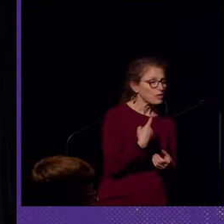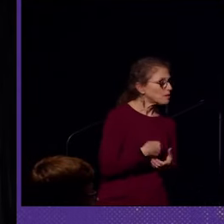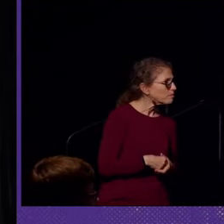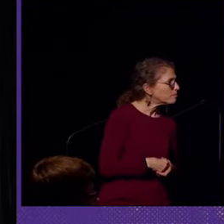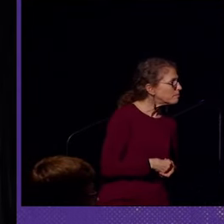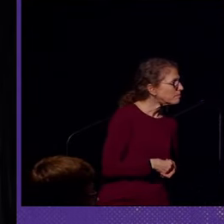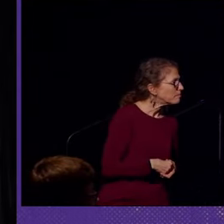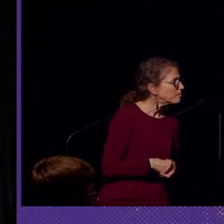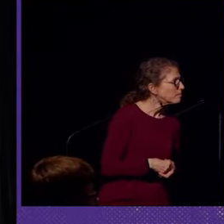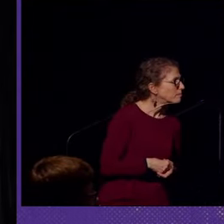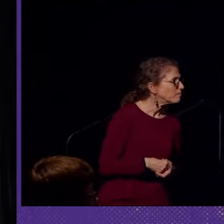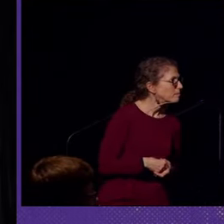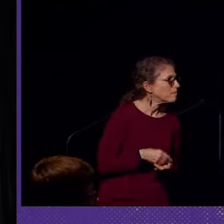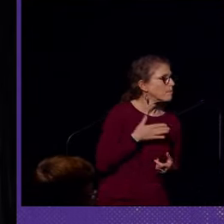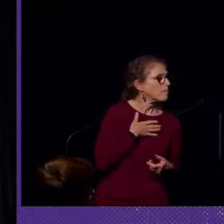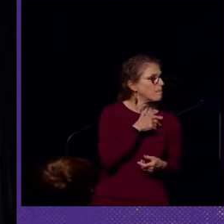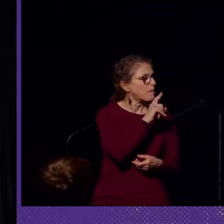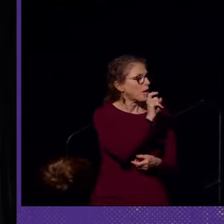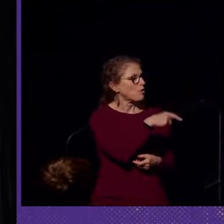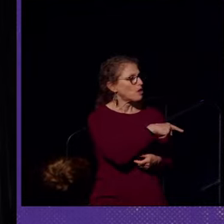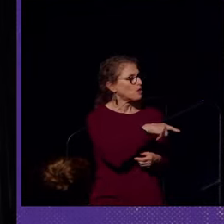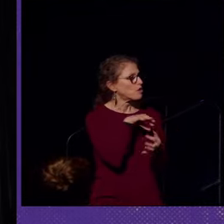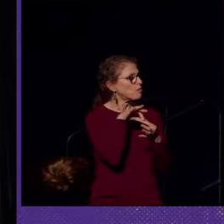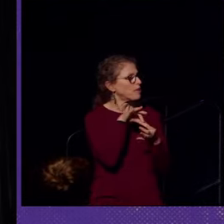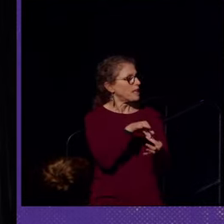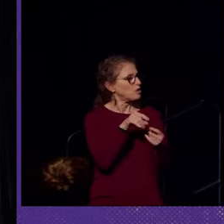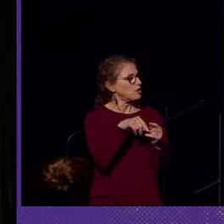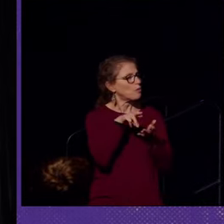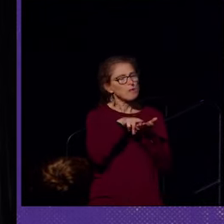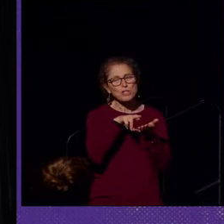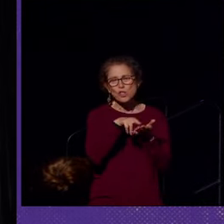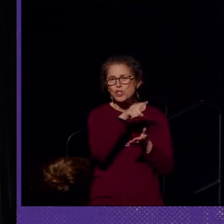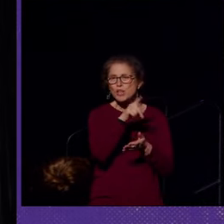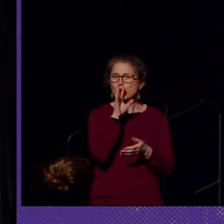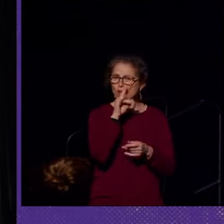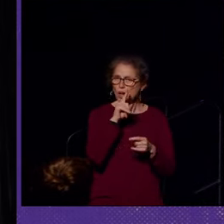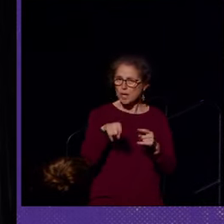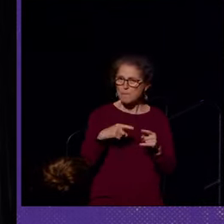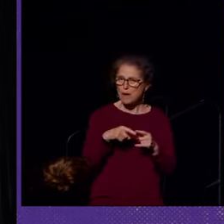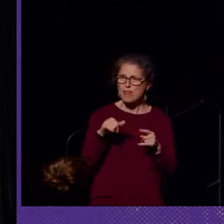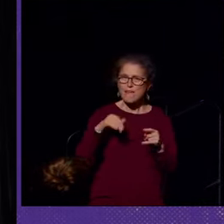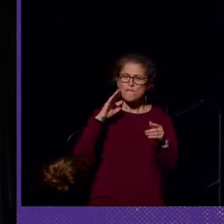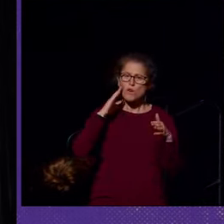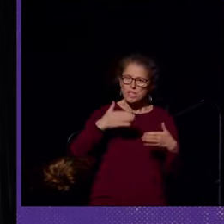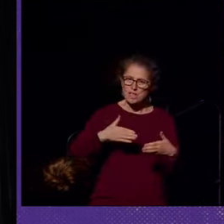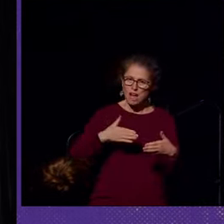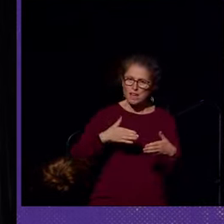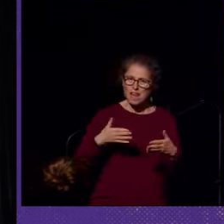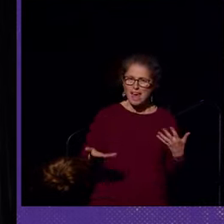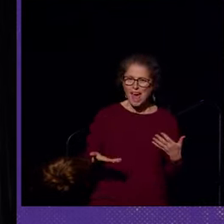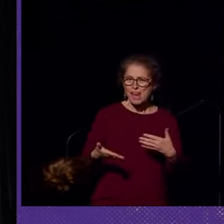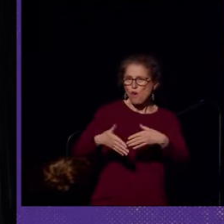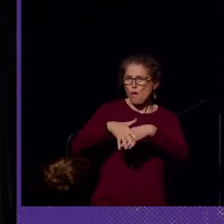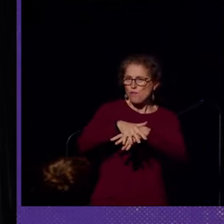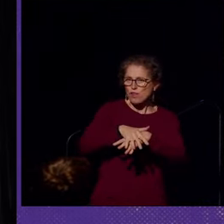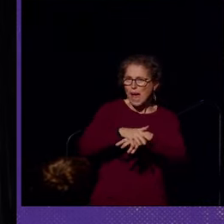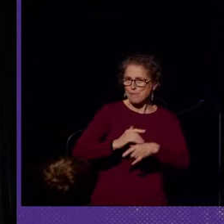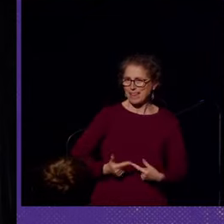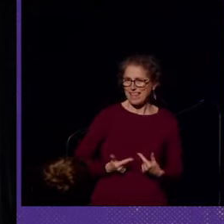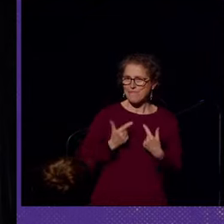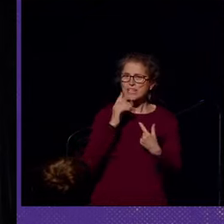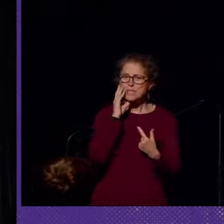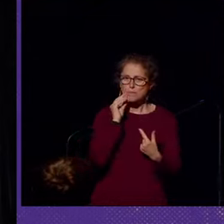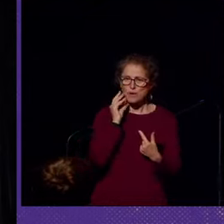Sure. My question is related to the research that you were talking about that you focused on and overlap with good experiences